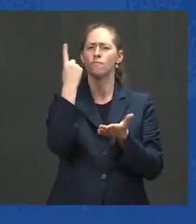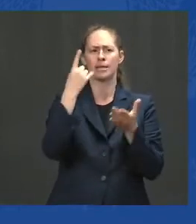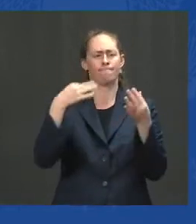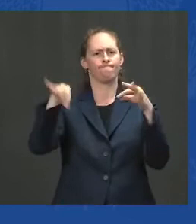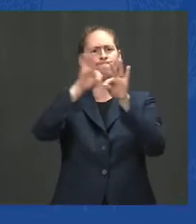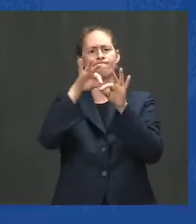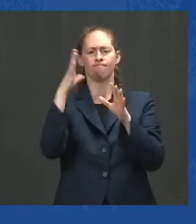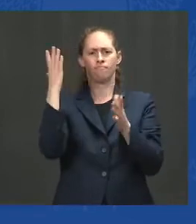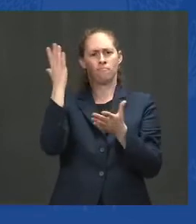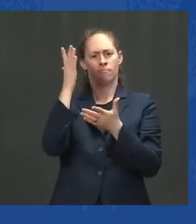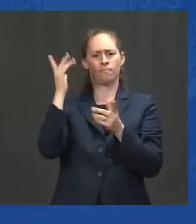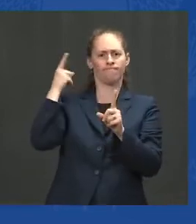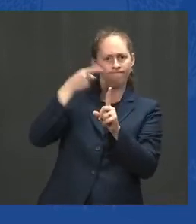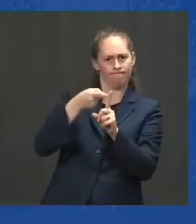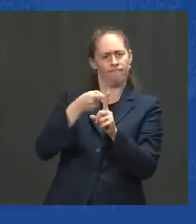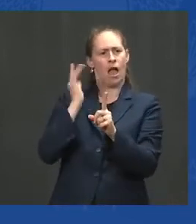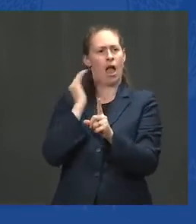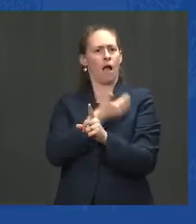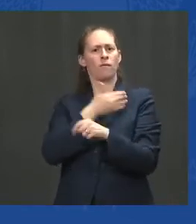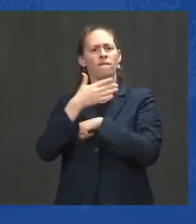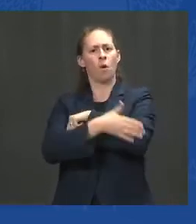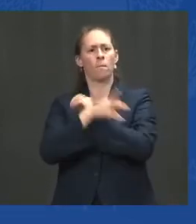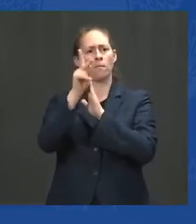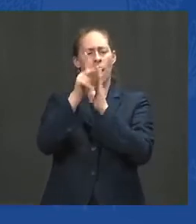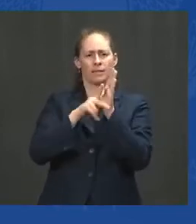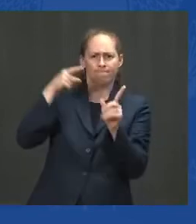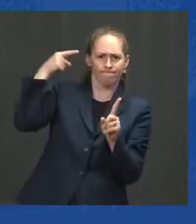do it is not through endless military deployments.